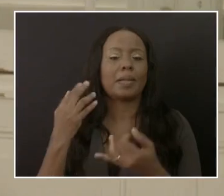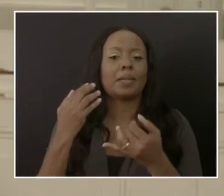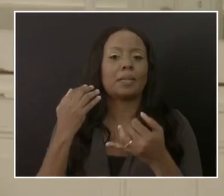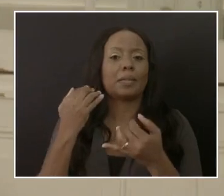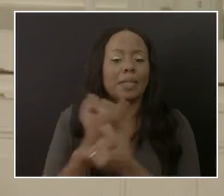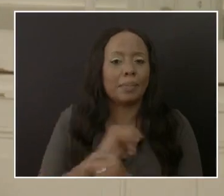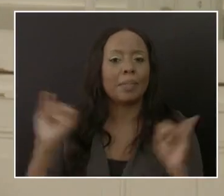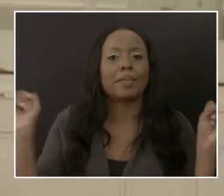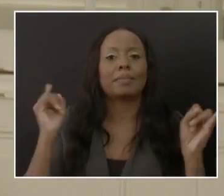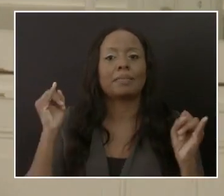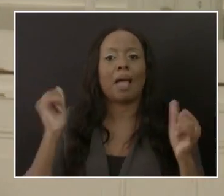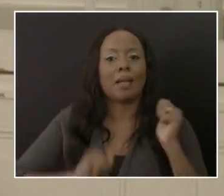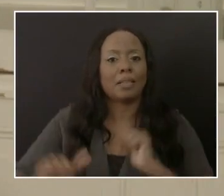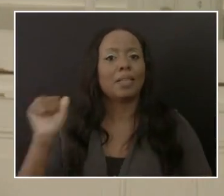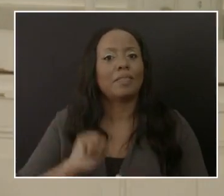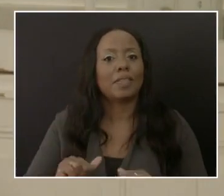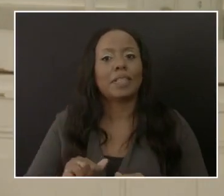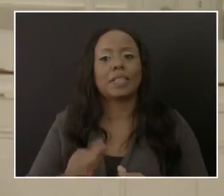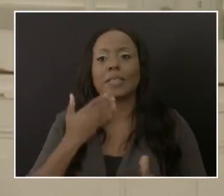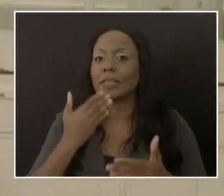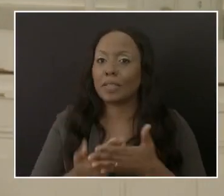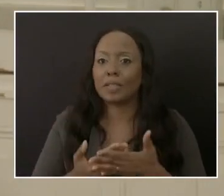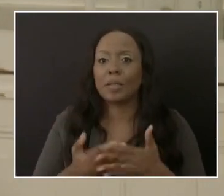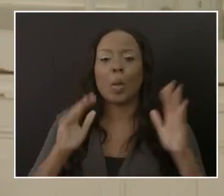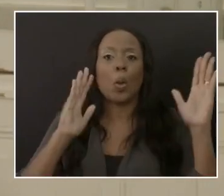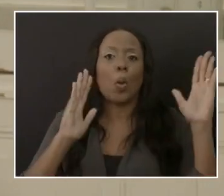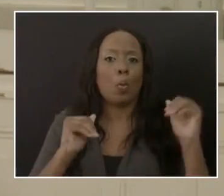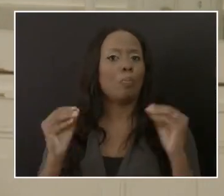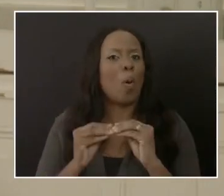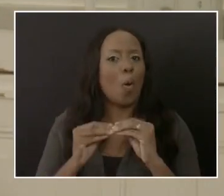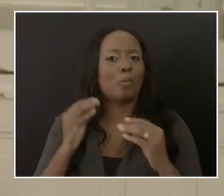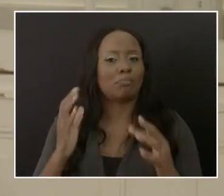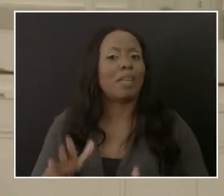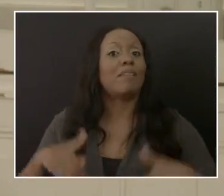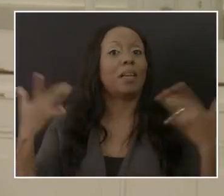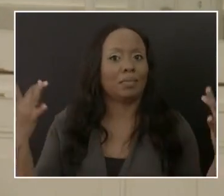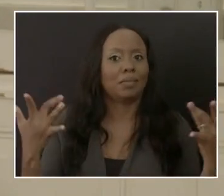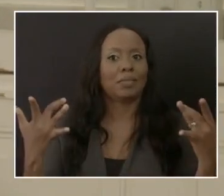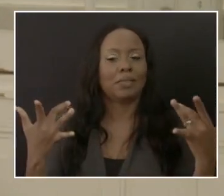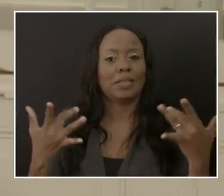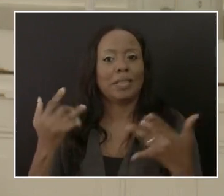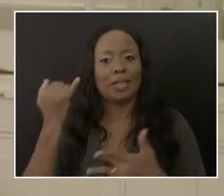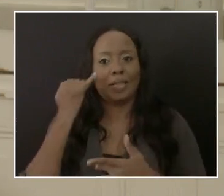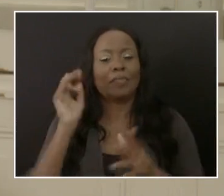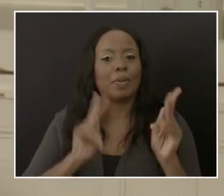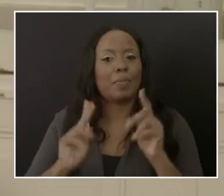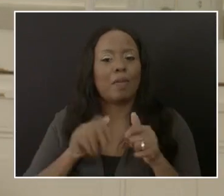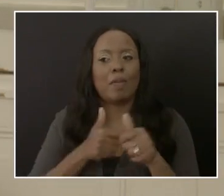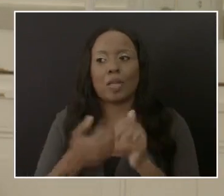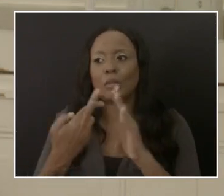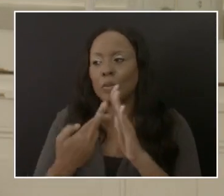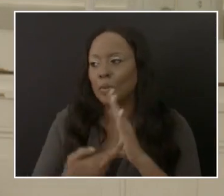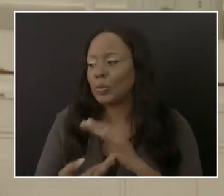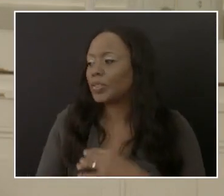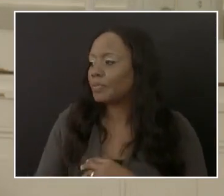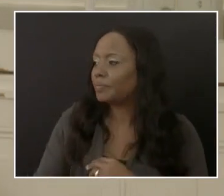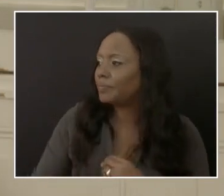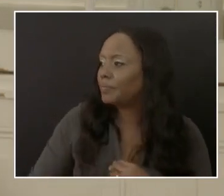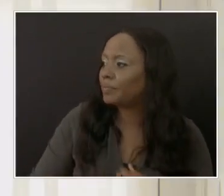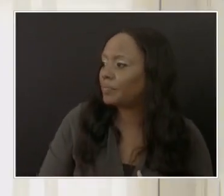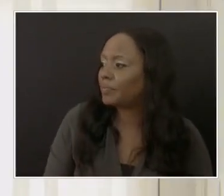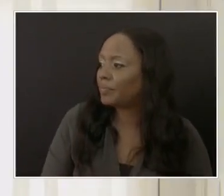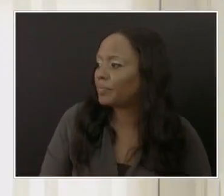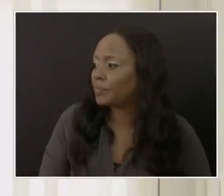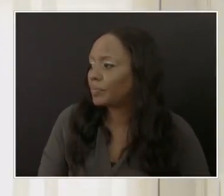that we can have many such events providing that the public complies. This person is